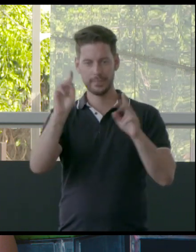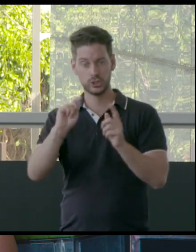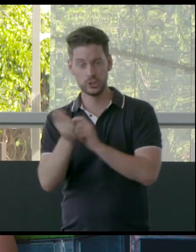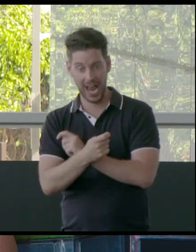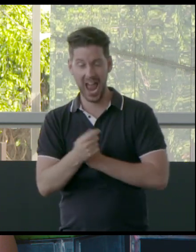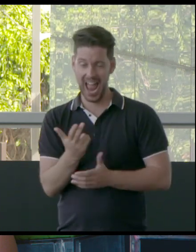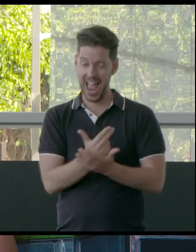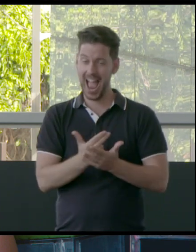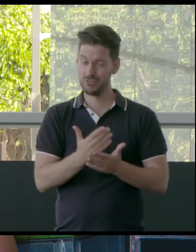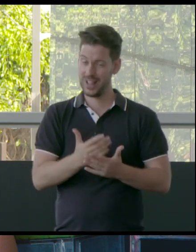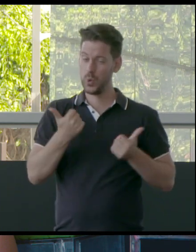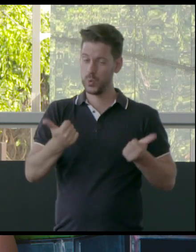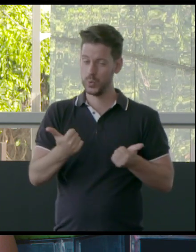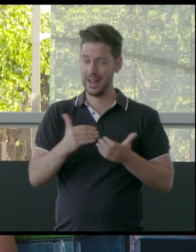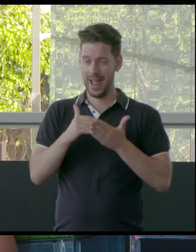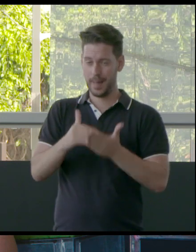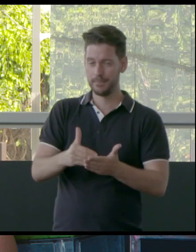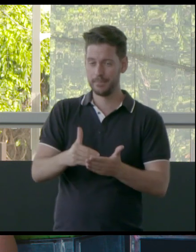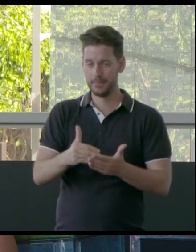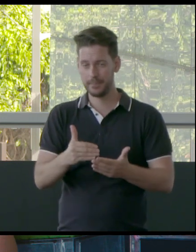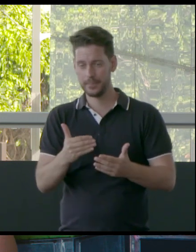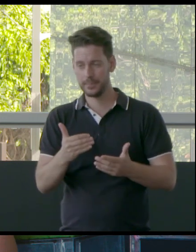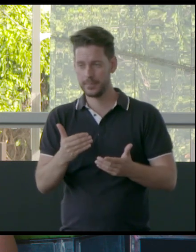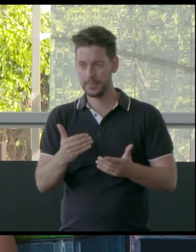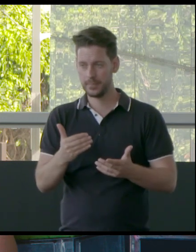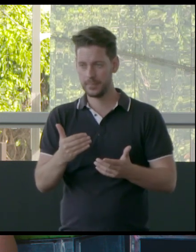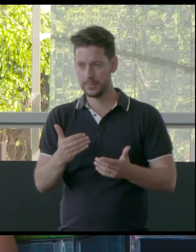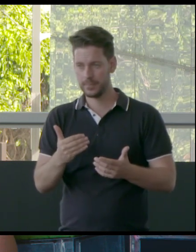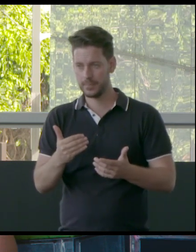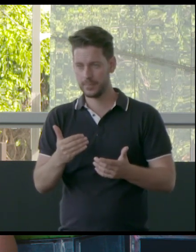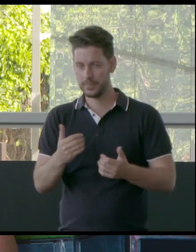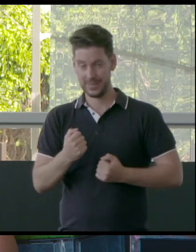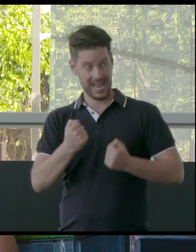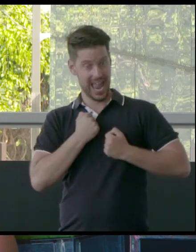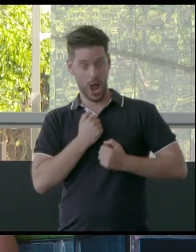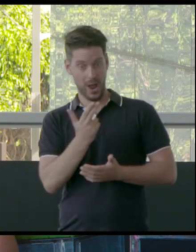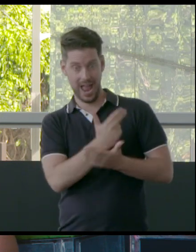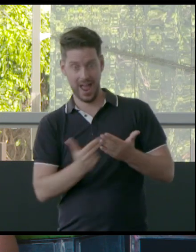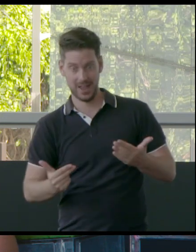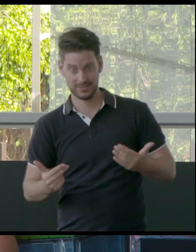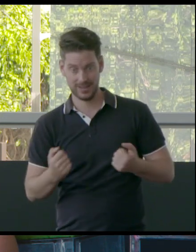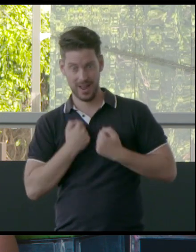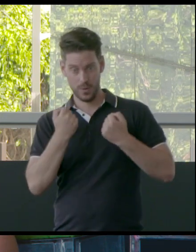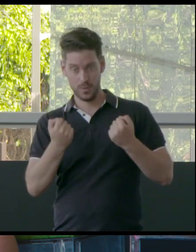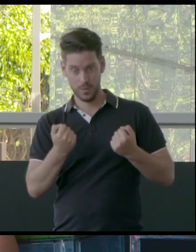really good at doing that. We're really, really good at... And our artworks become these